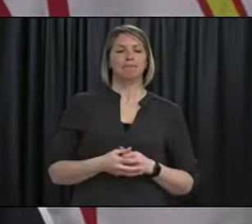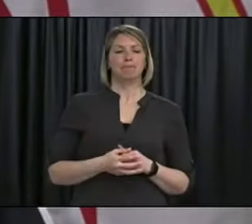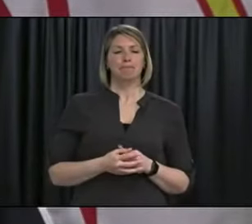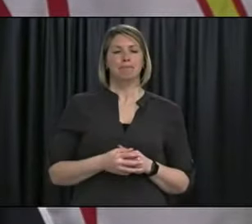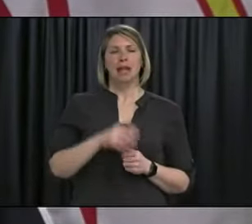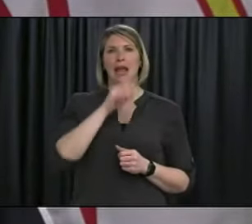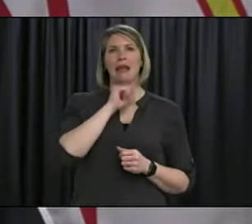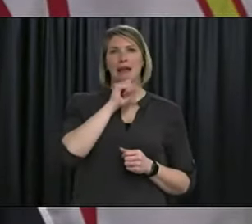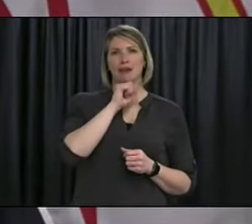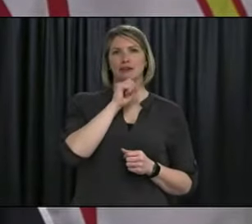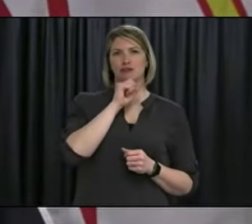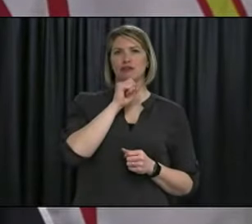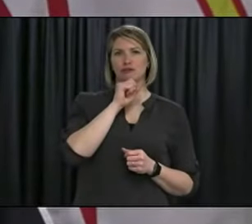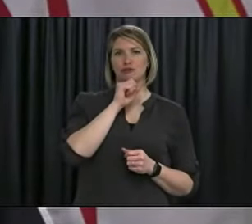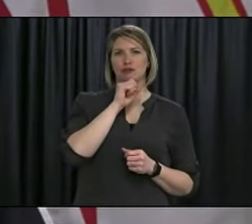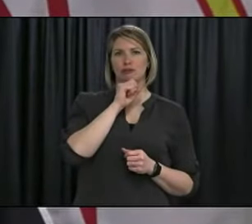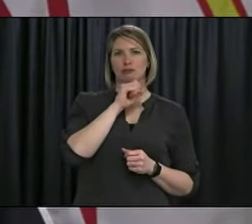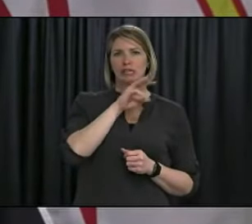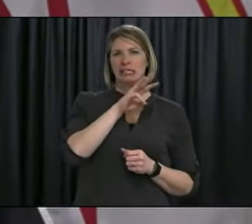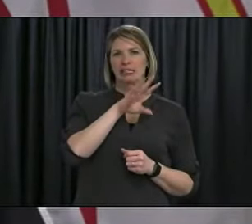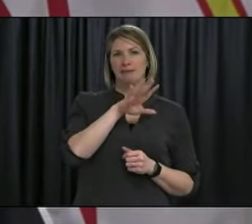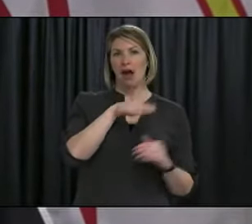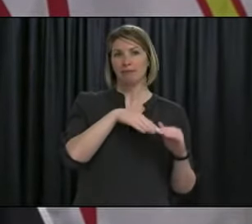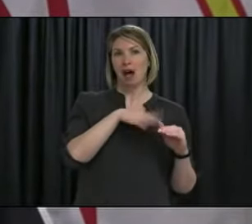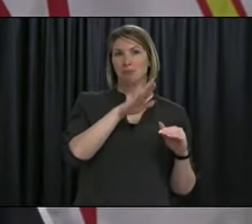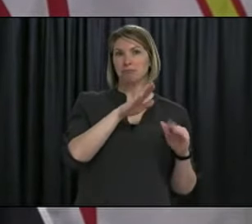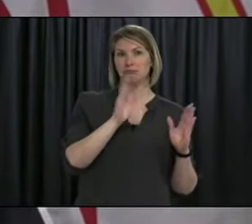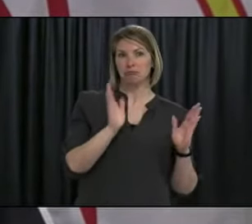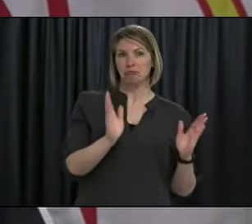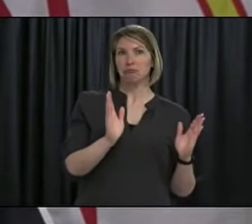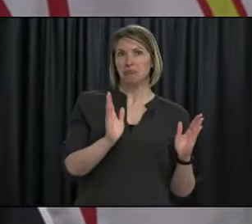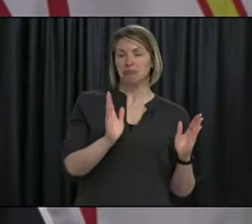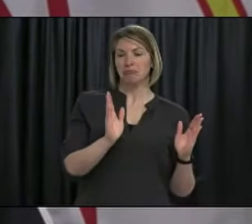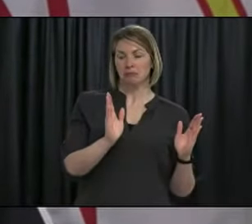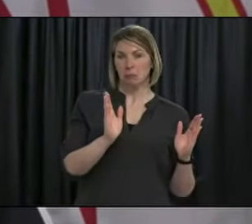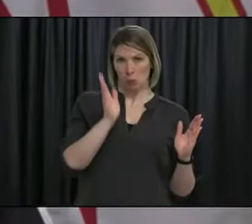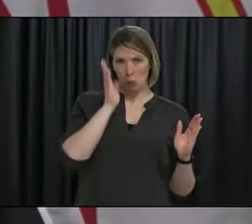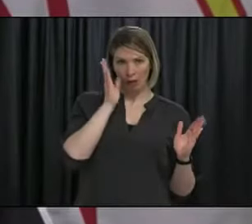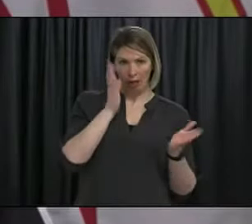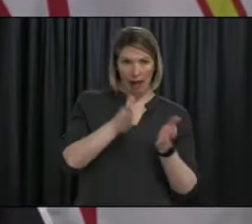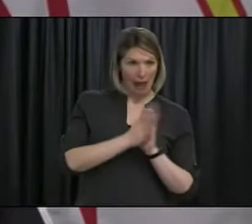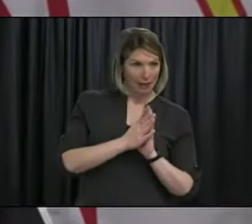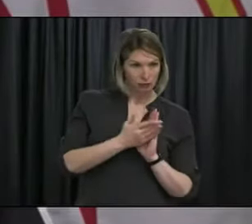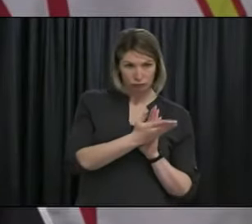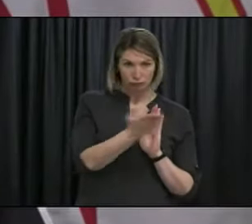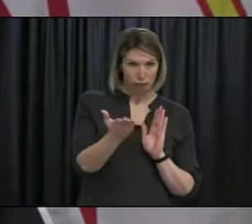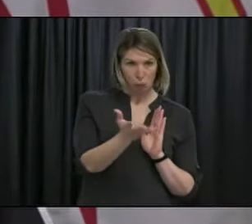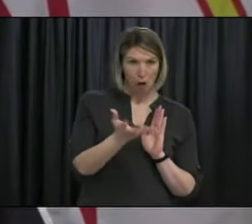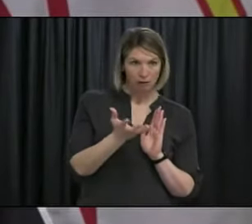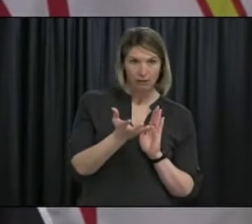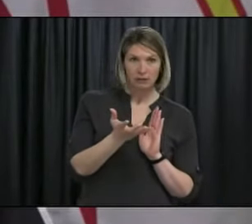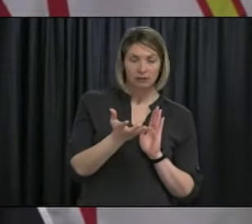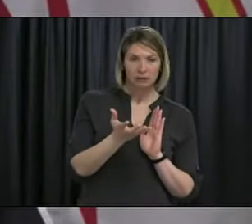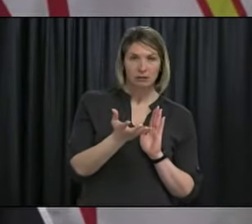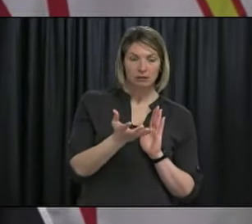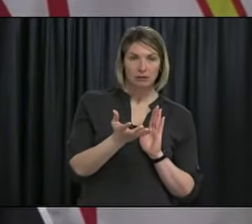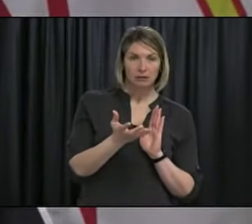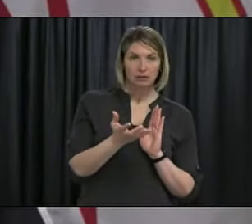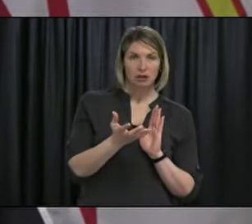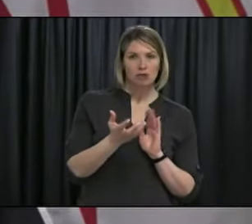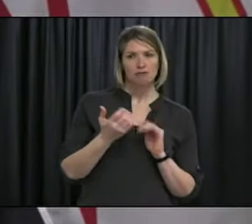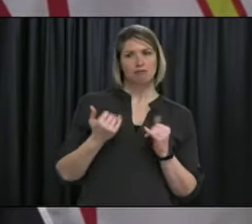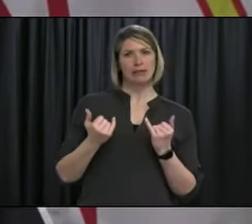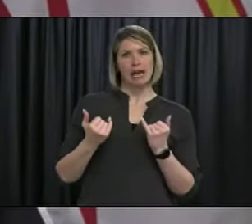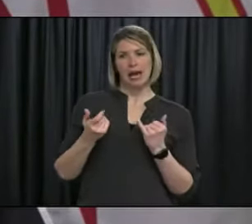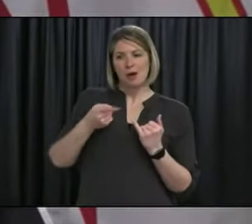you know, in the age group that we've indicated and certainly, um, we're looking at exactly how we pivot and, and do that